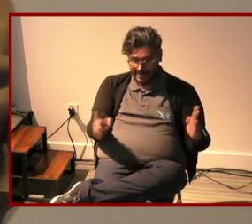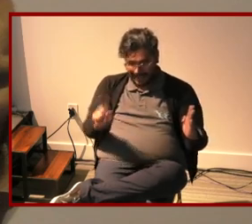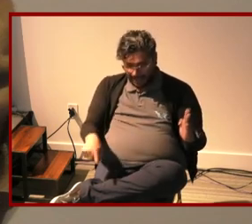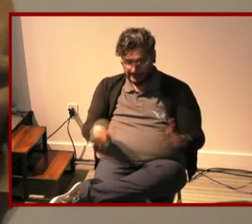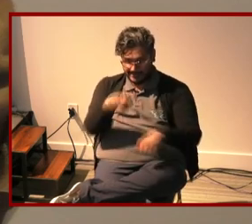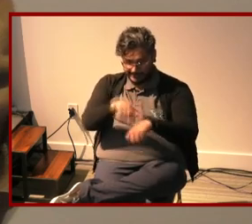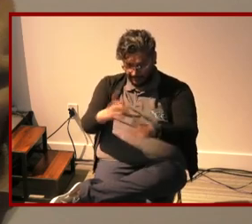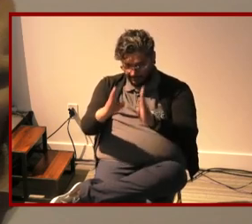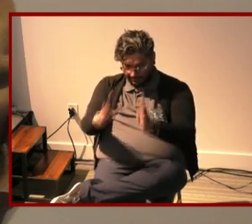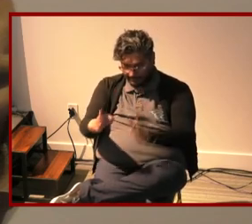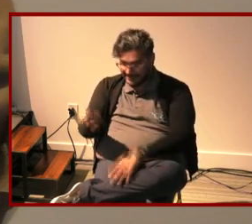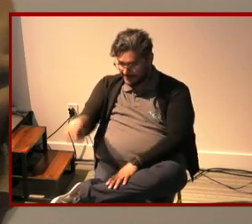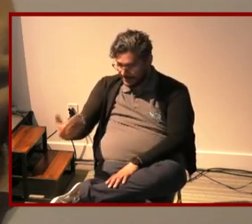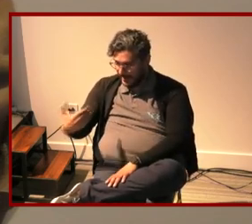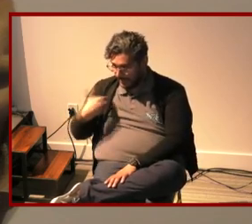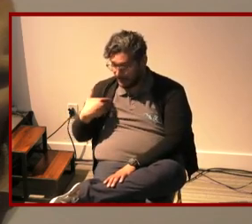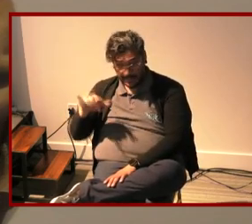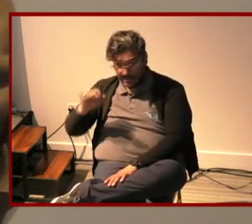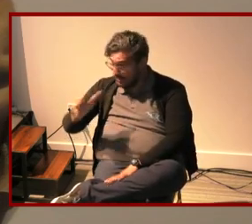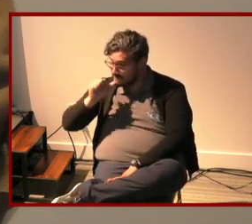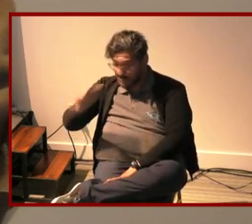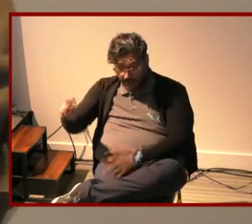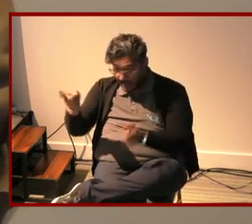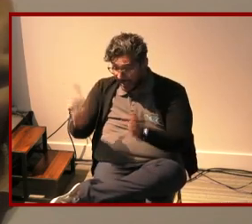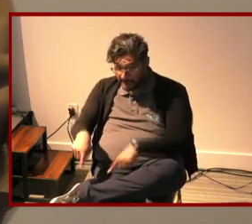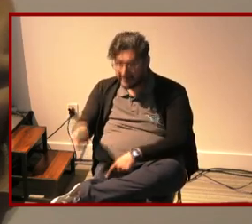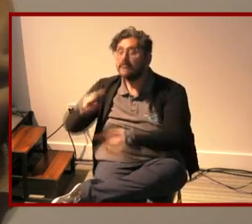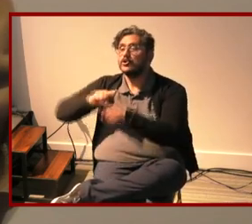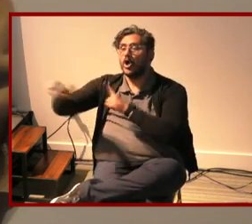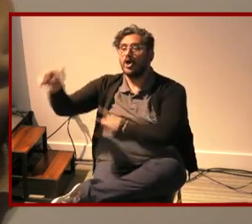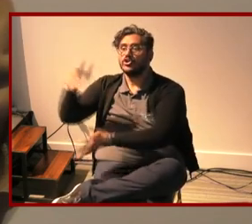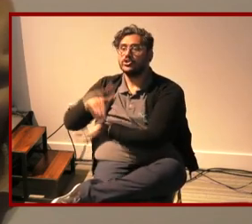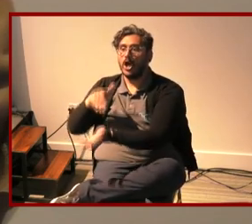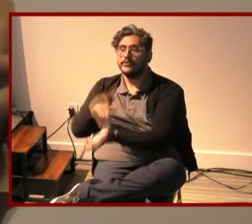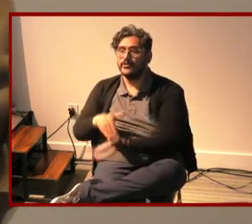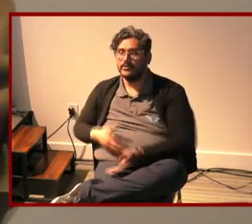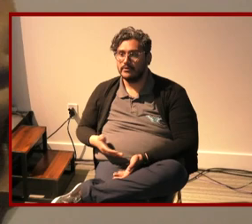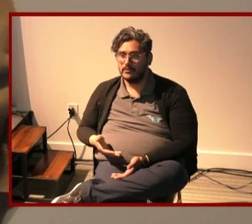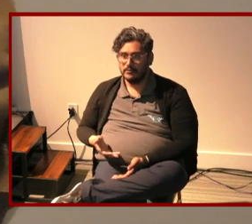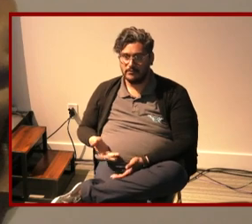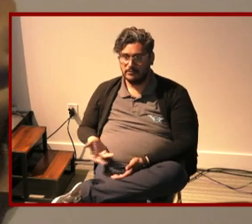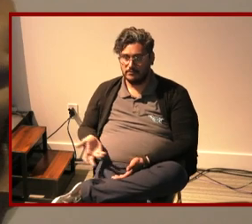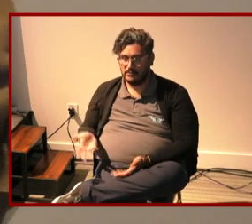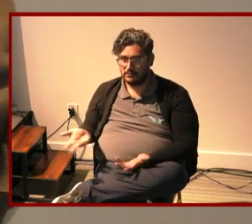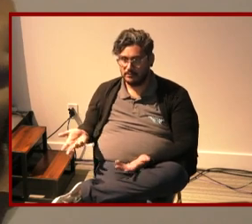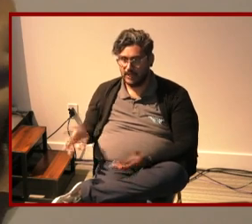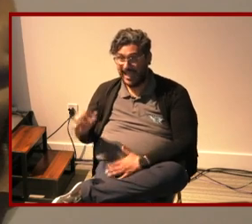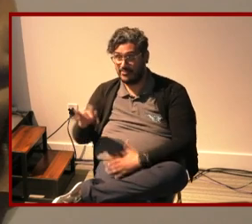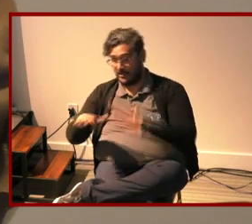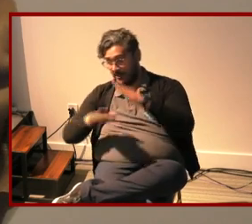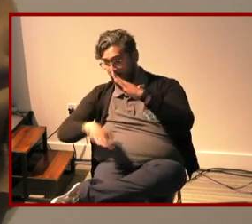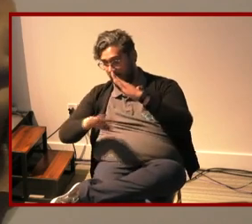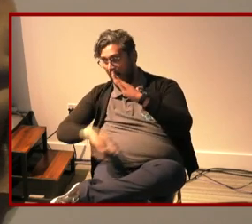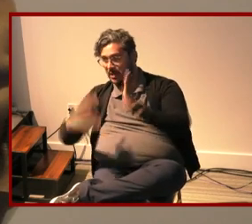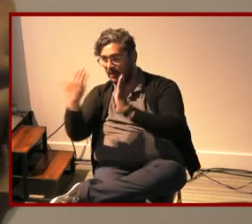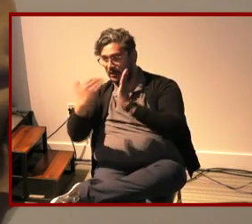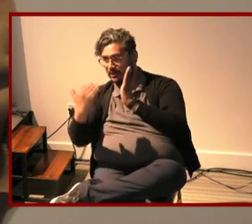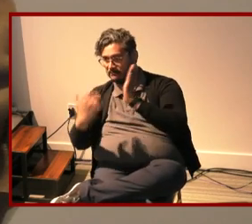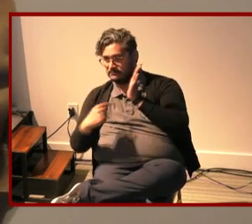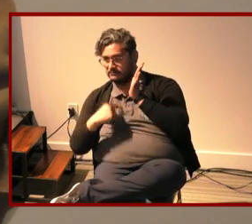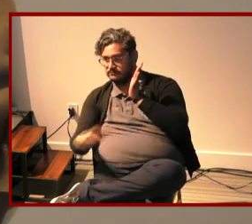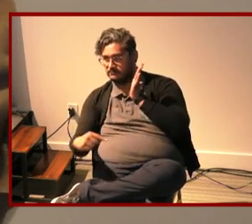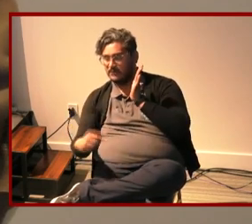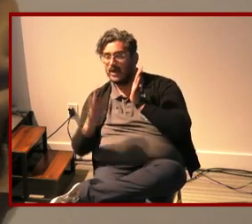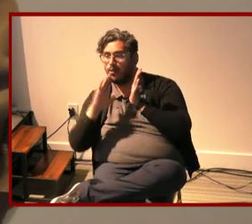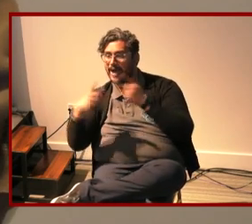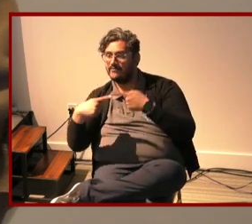checklist says call your doctor if you didn't check all these boxes and then at the bottom of the checklist it has the reverse set